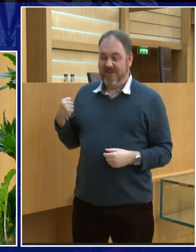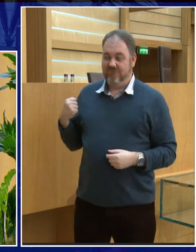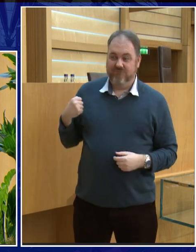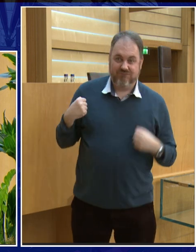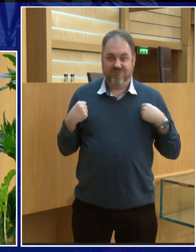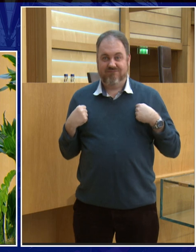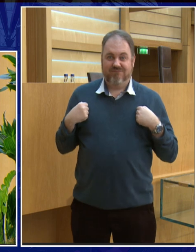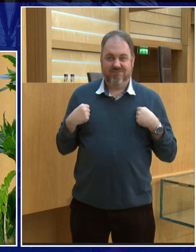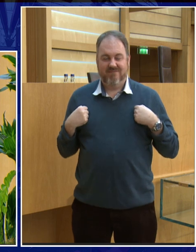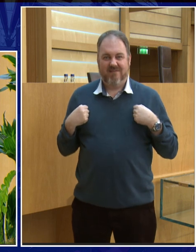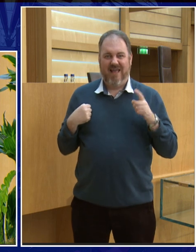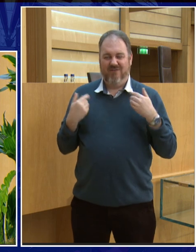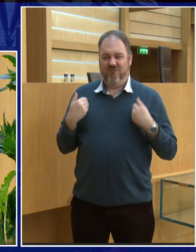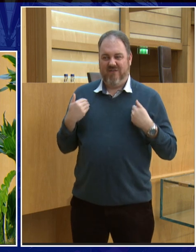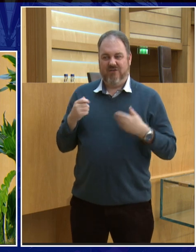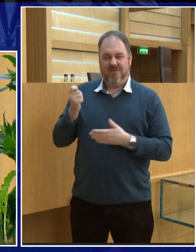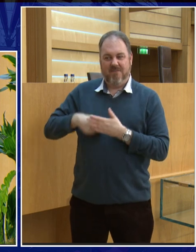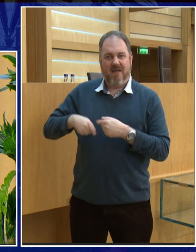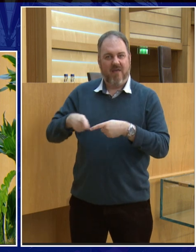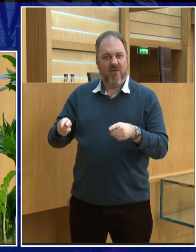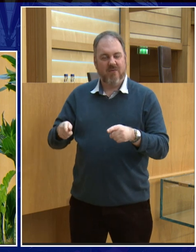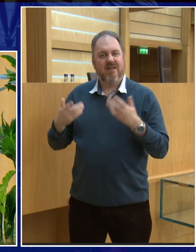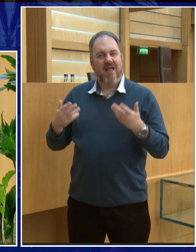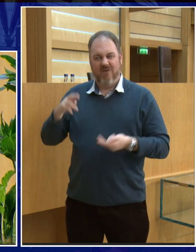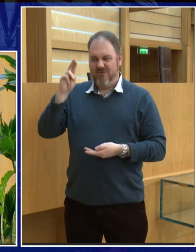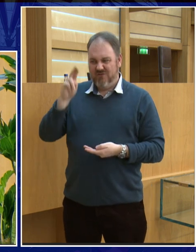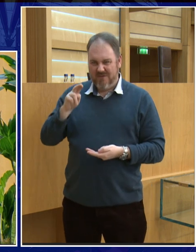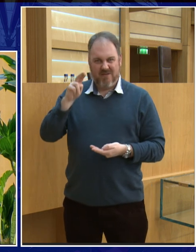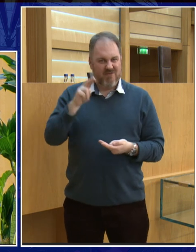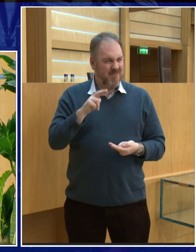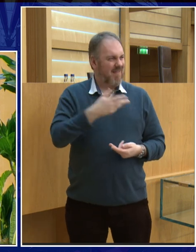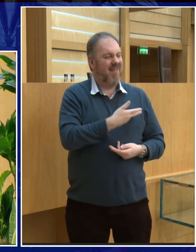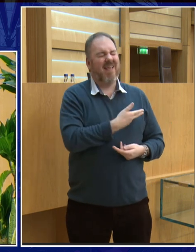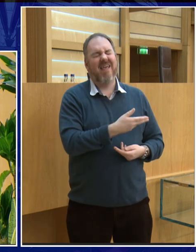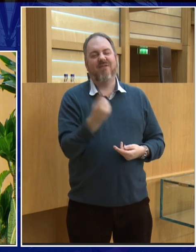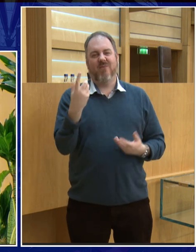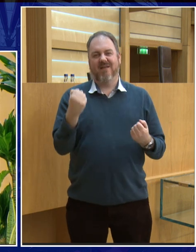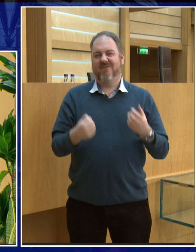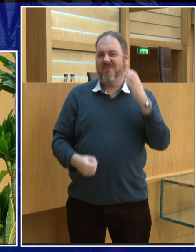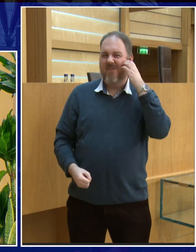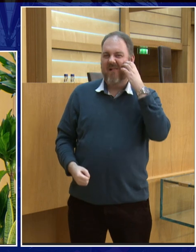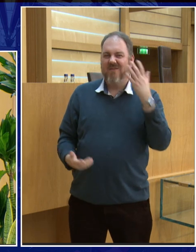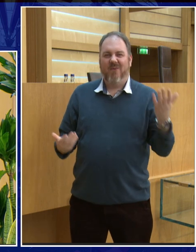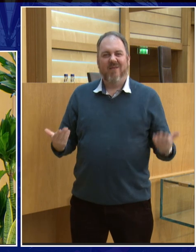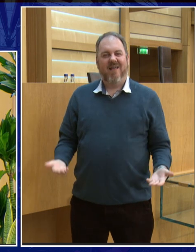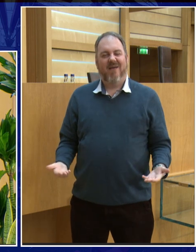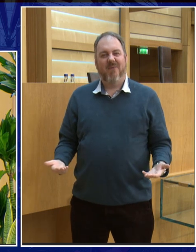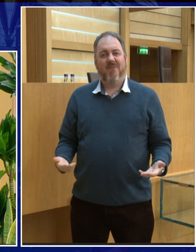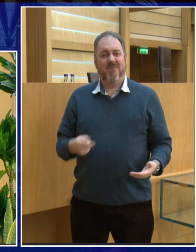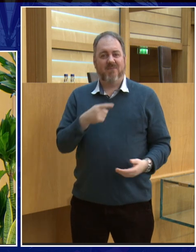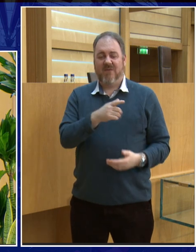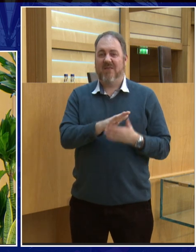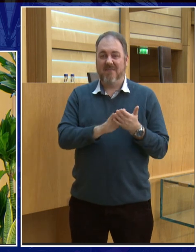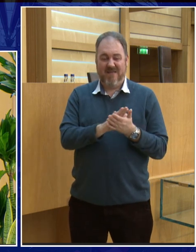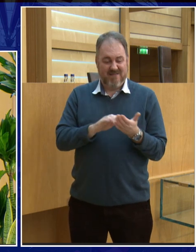afford them but slowly but surely phones got cheaper and cheaper and now I've got my mobile phone in my pocket and yet supposedly this has